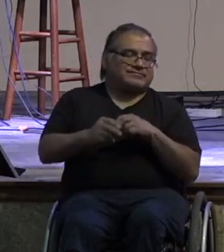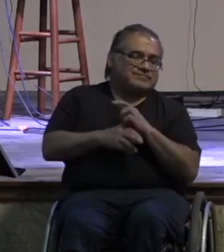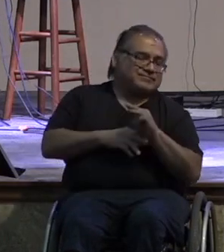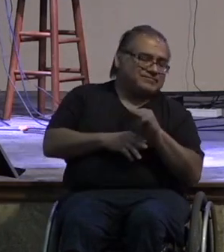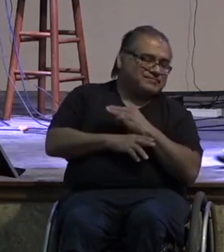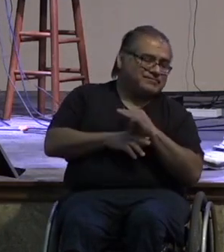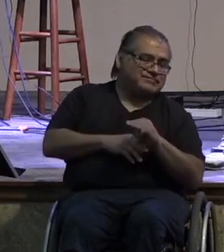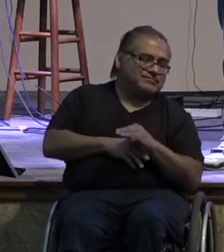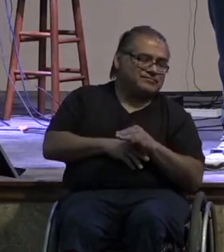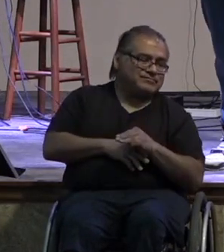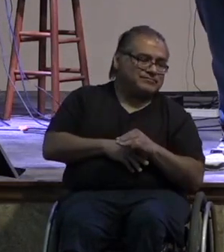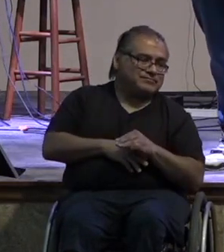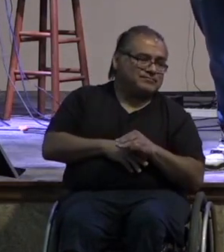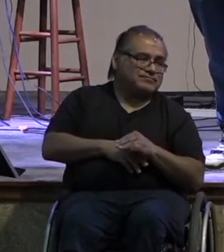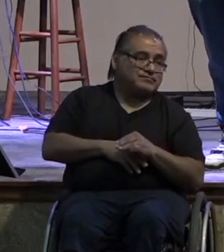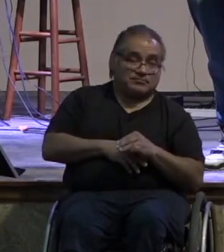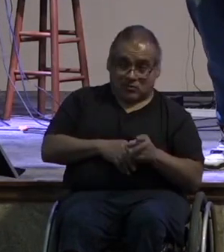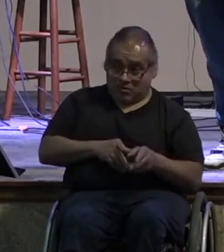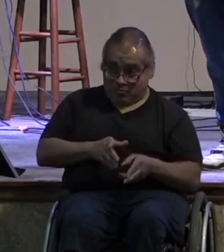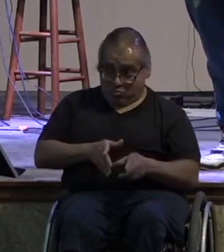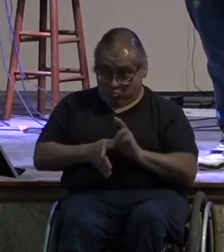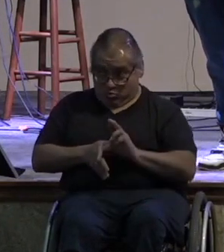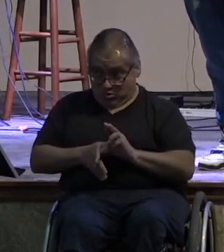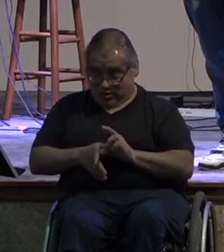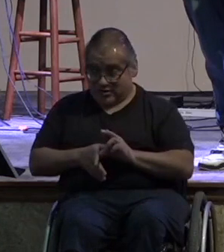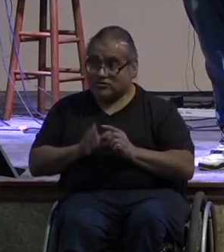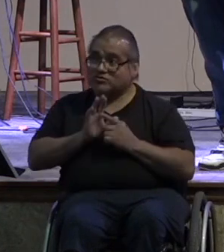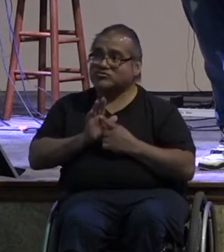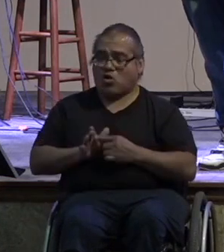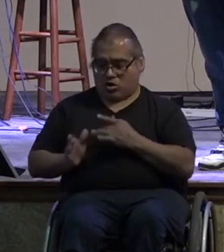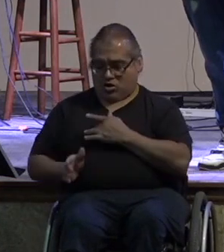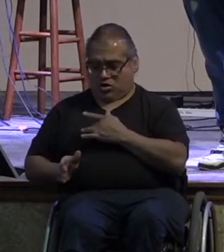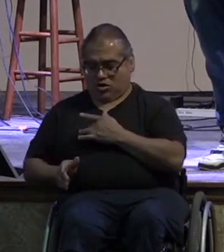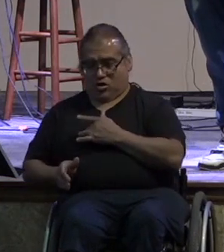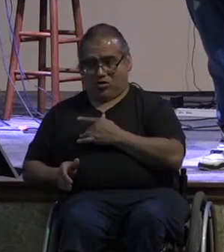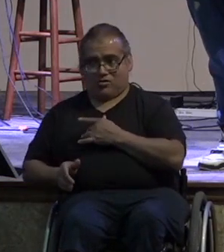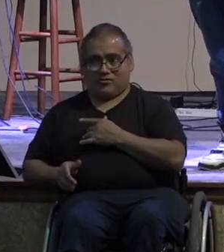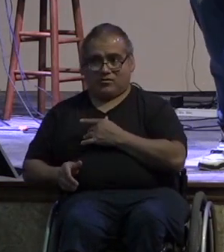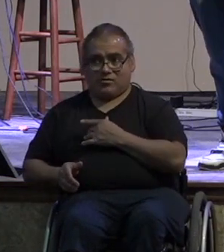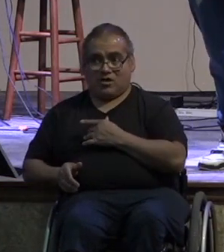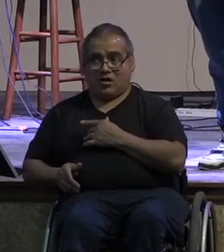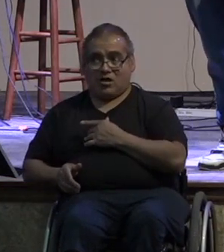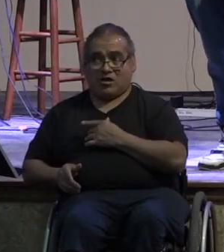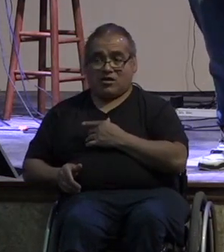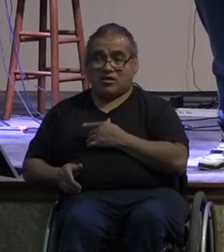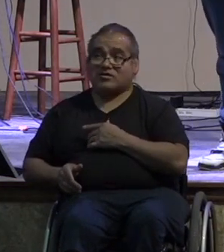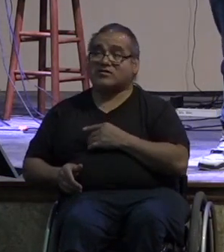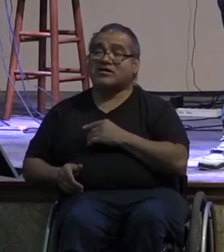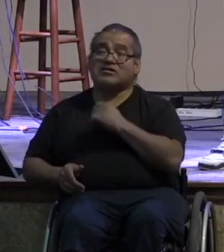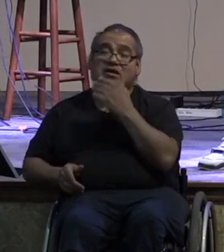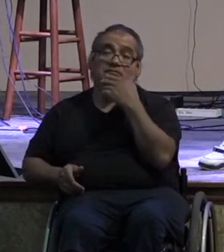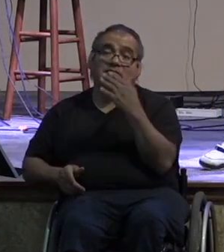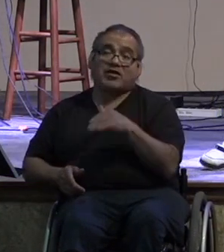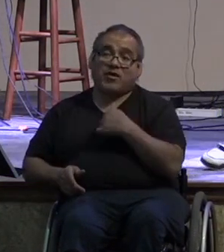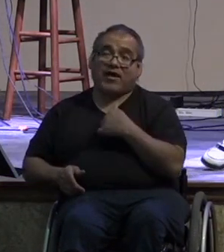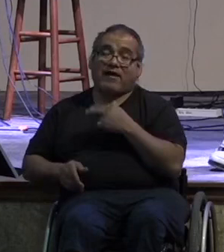problem it's a priority problem god gave us those things to support his mission and to love people with it it's not that it's bad to have decorations